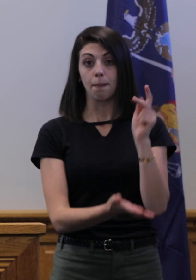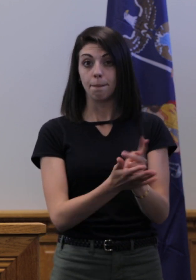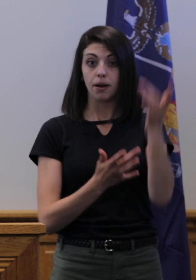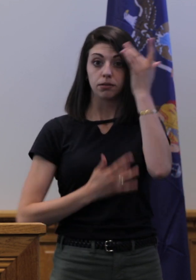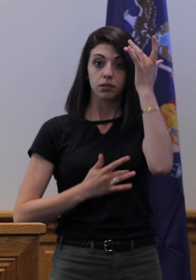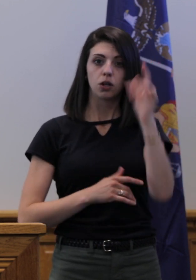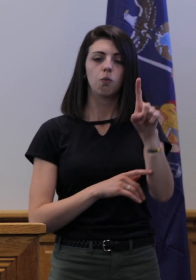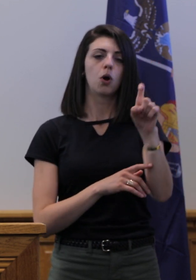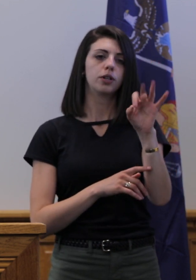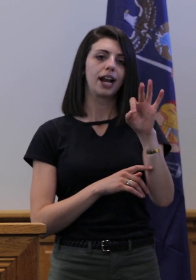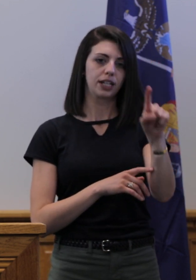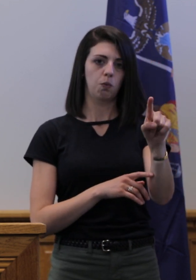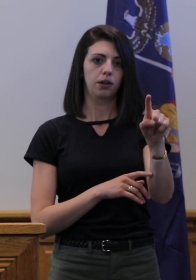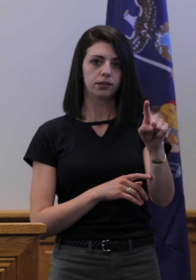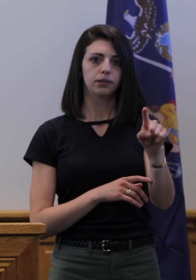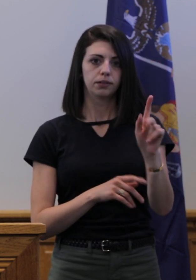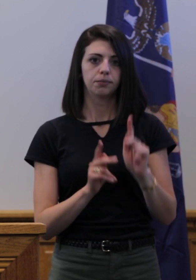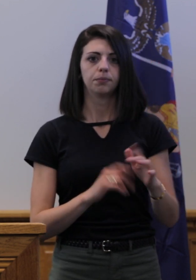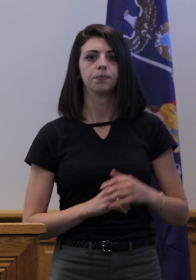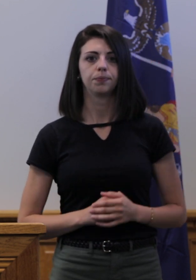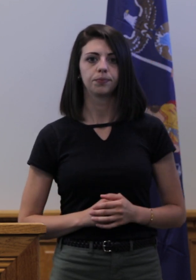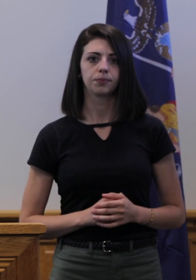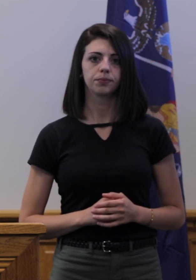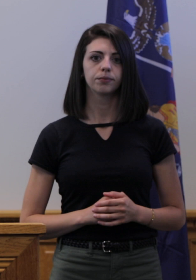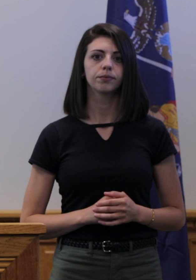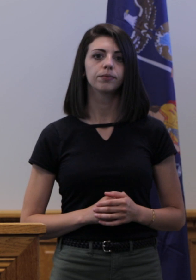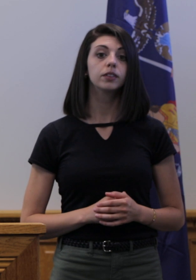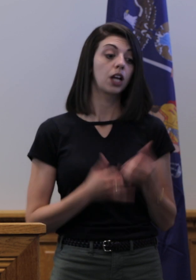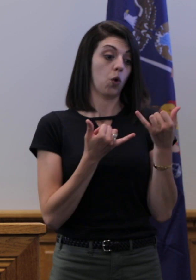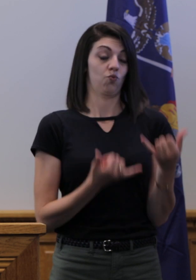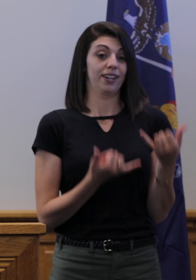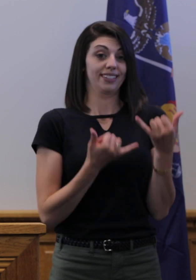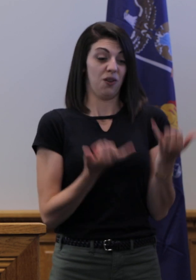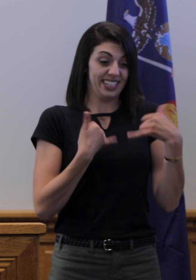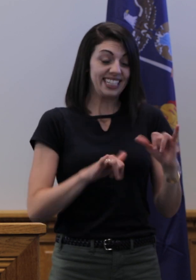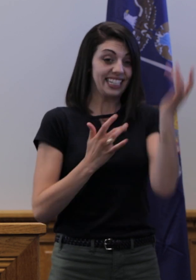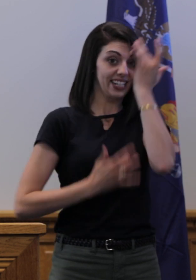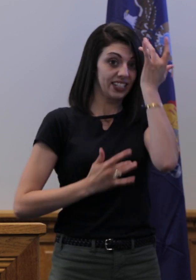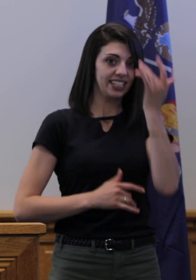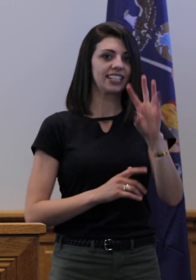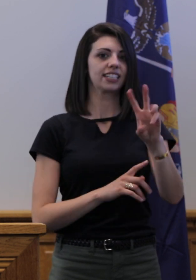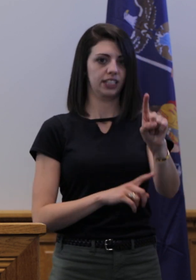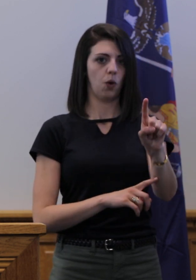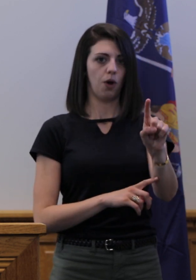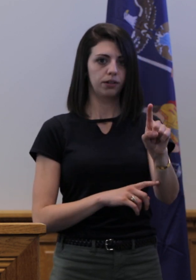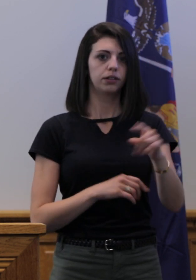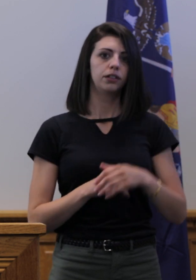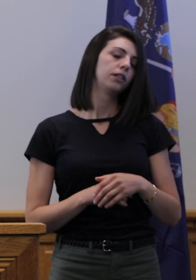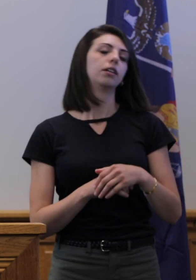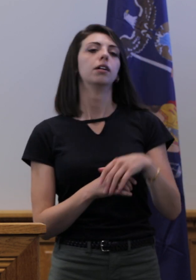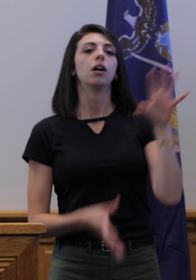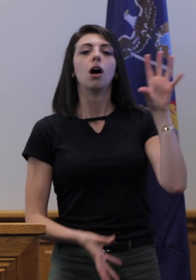191 positive cases. 61 of those cases are currently active. We have